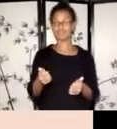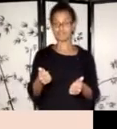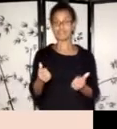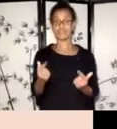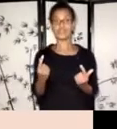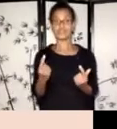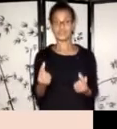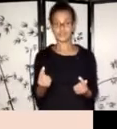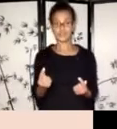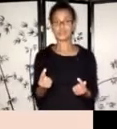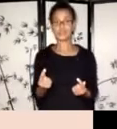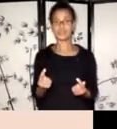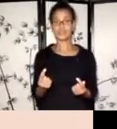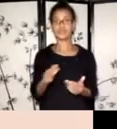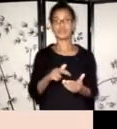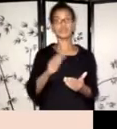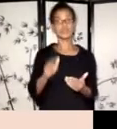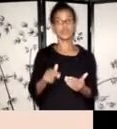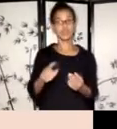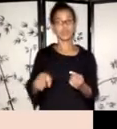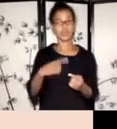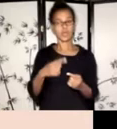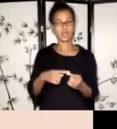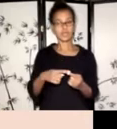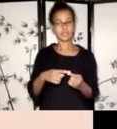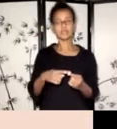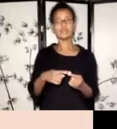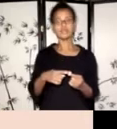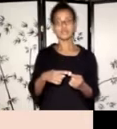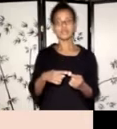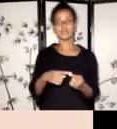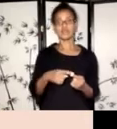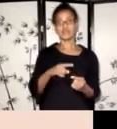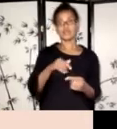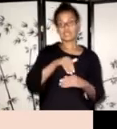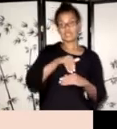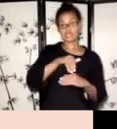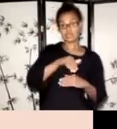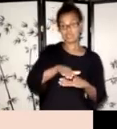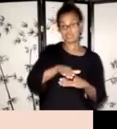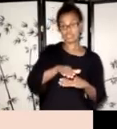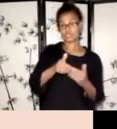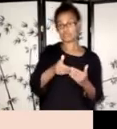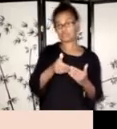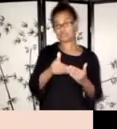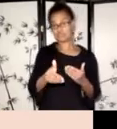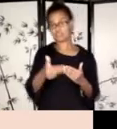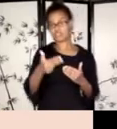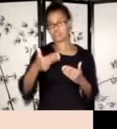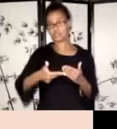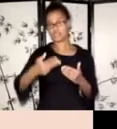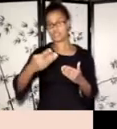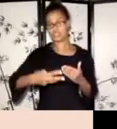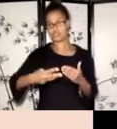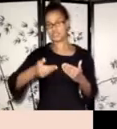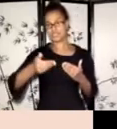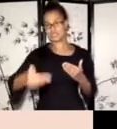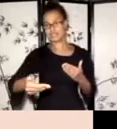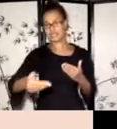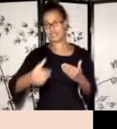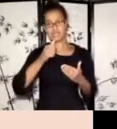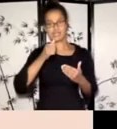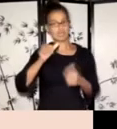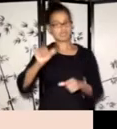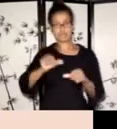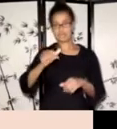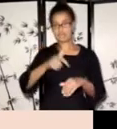results in about three to four months after your submission date, not the assessment period. That only takes a couple weeks, but